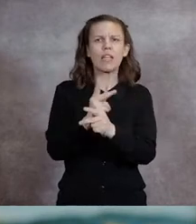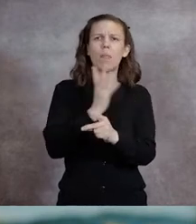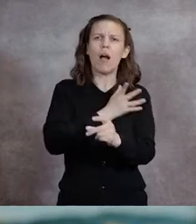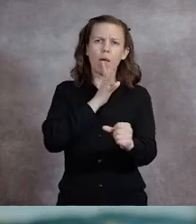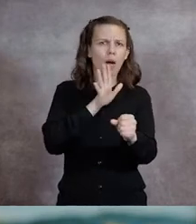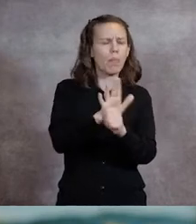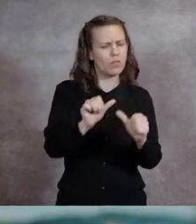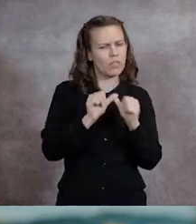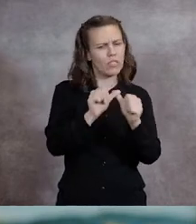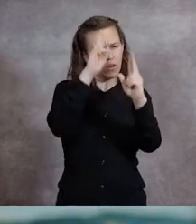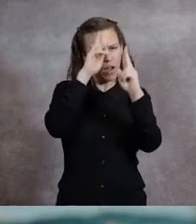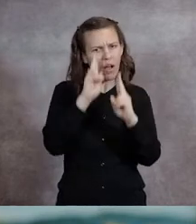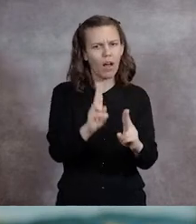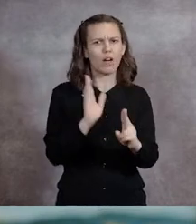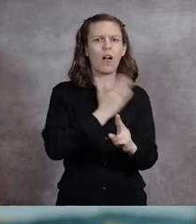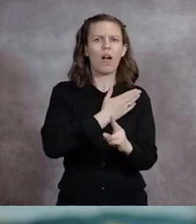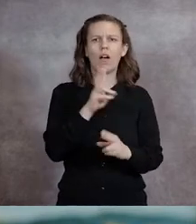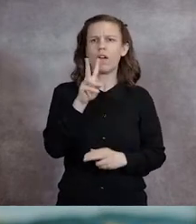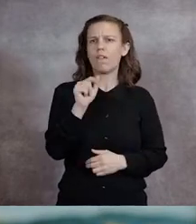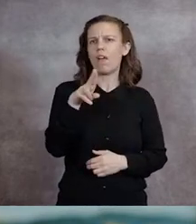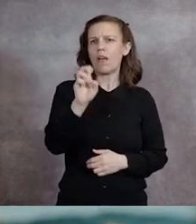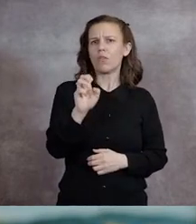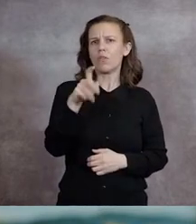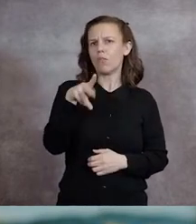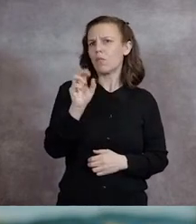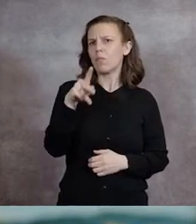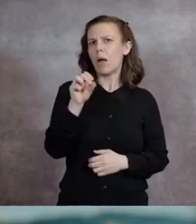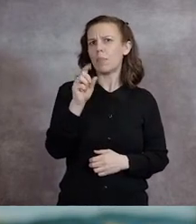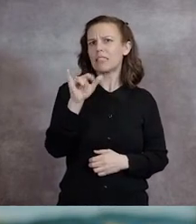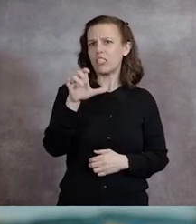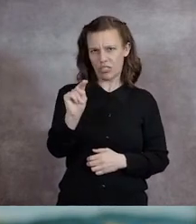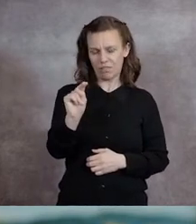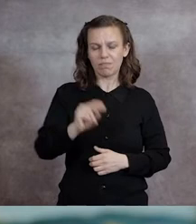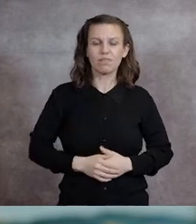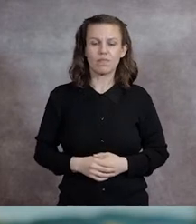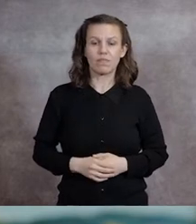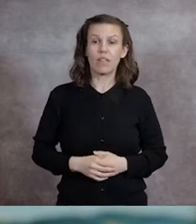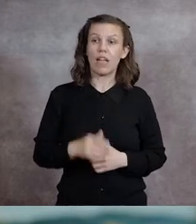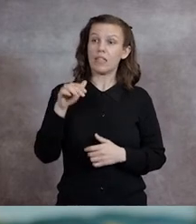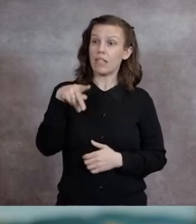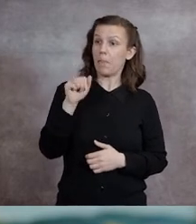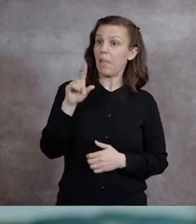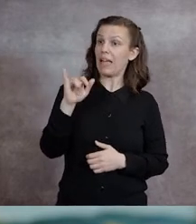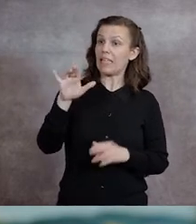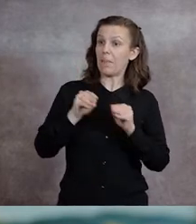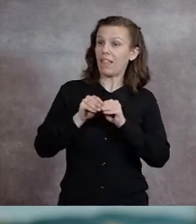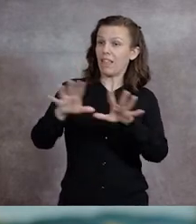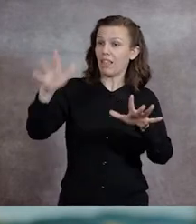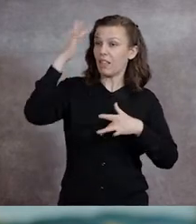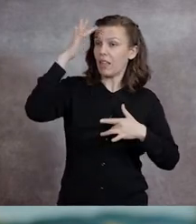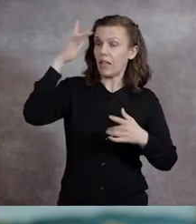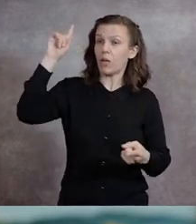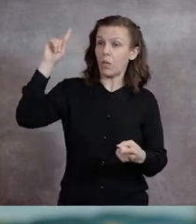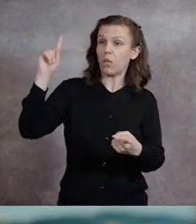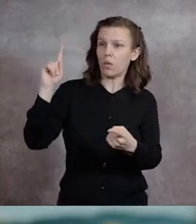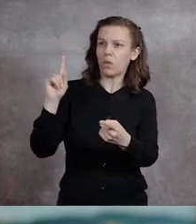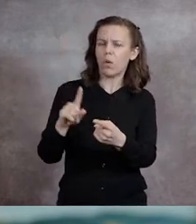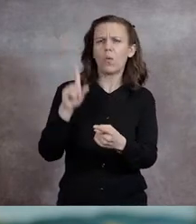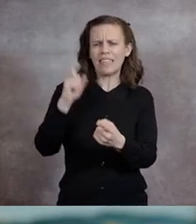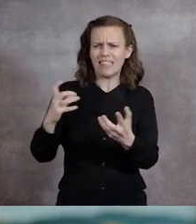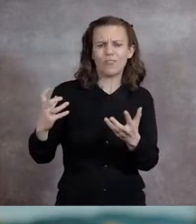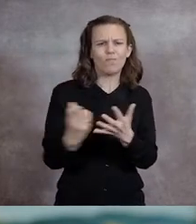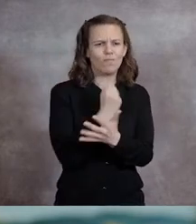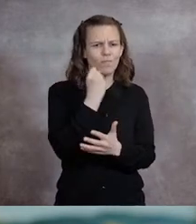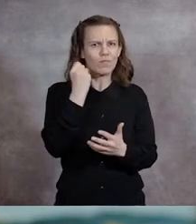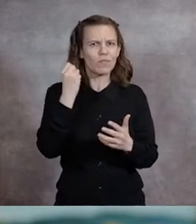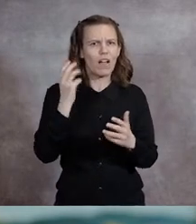honor our value proposition. As we emerge from this pandemic, we must build upon the strengths and virtues that made